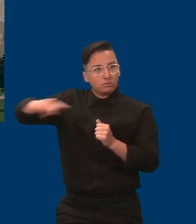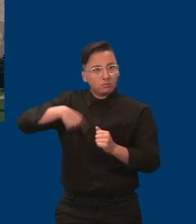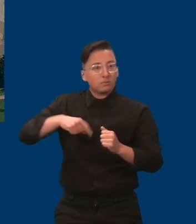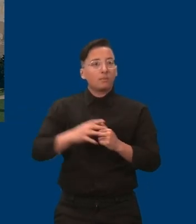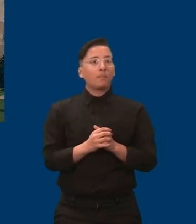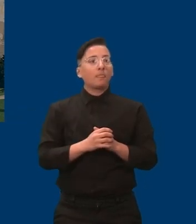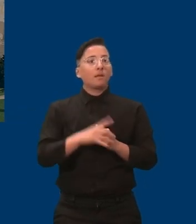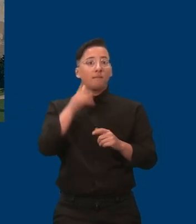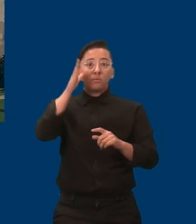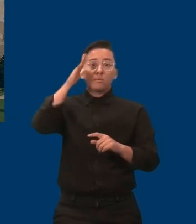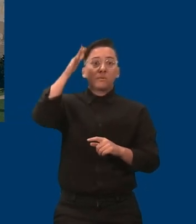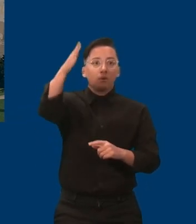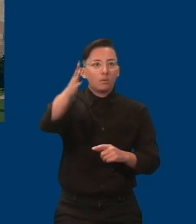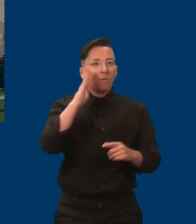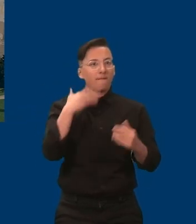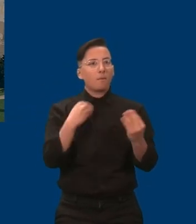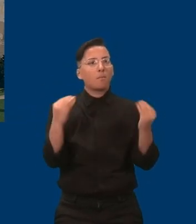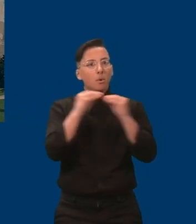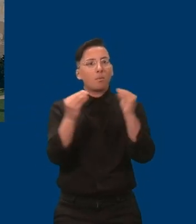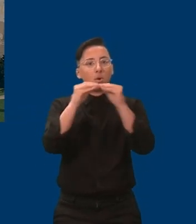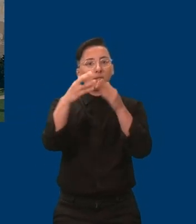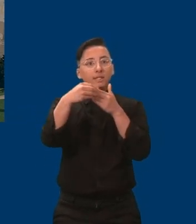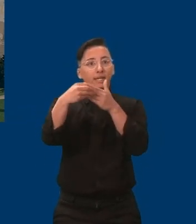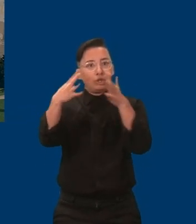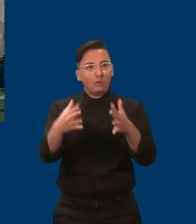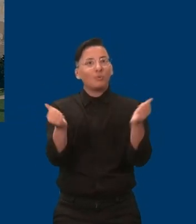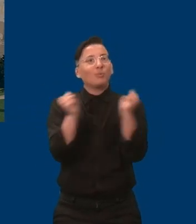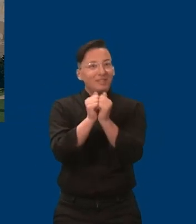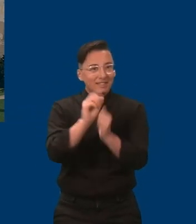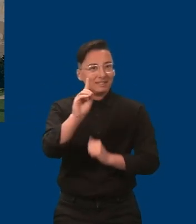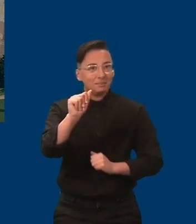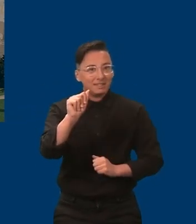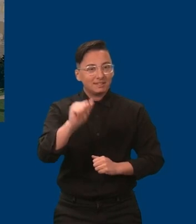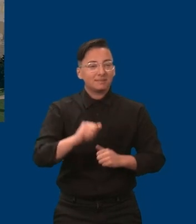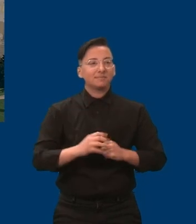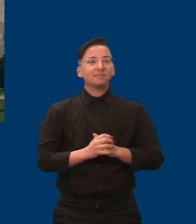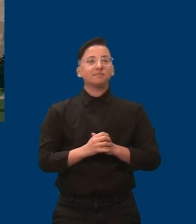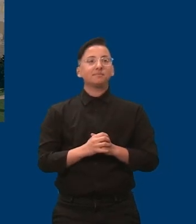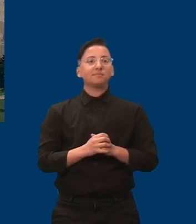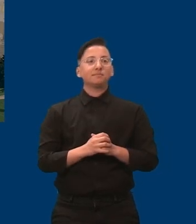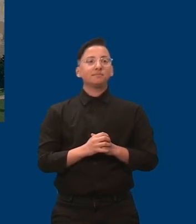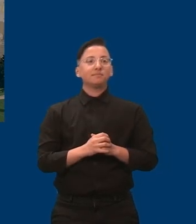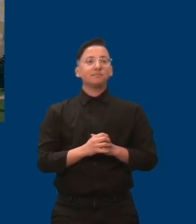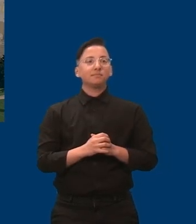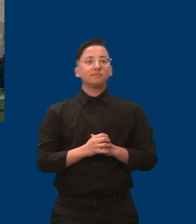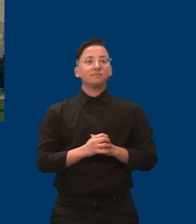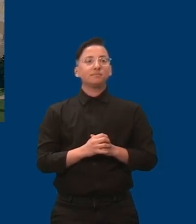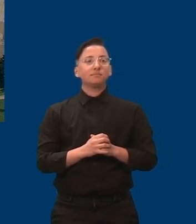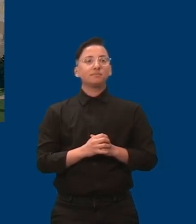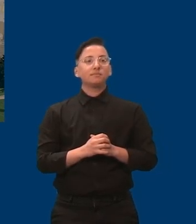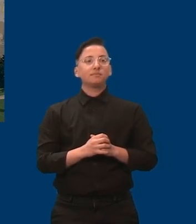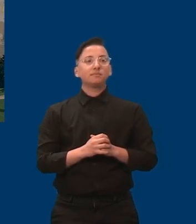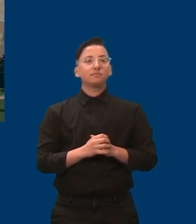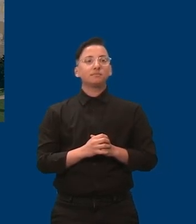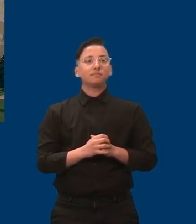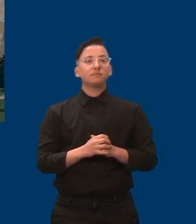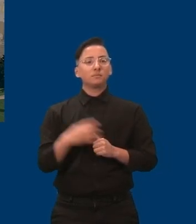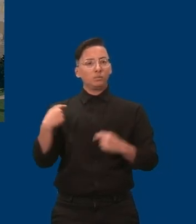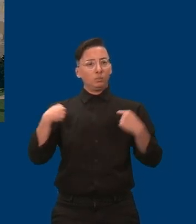disabilities who sit at the policy and decision-making table in our state agencies. We believe that with more